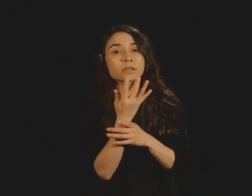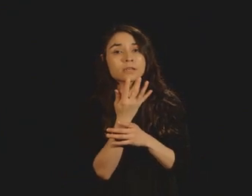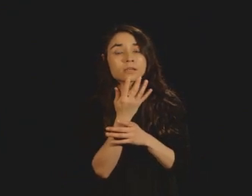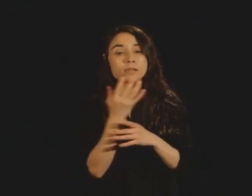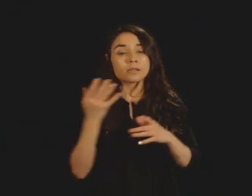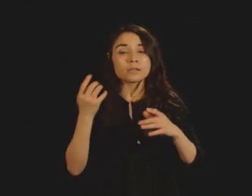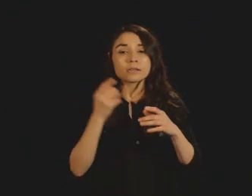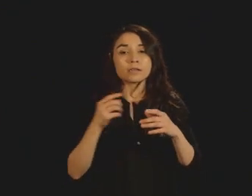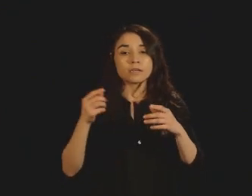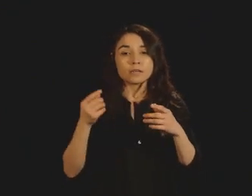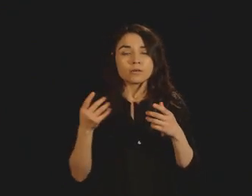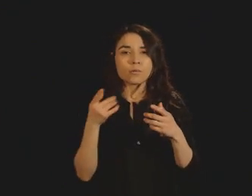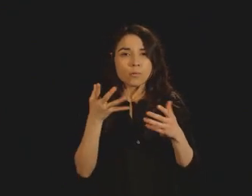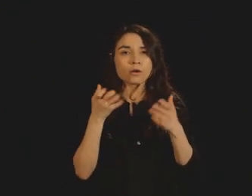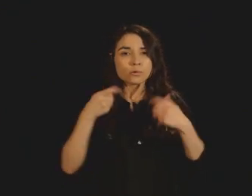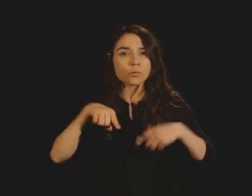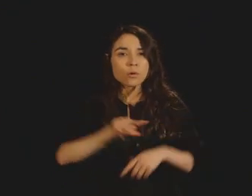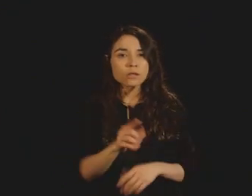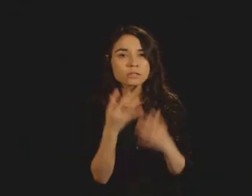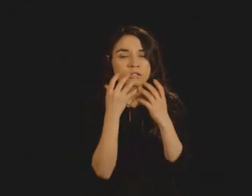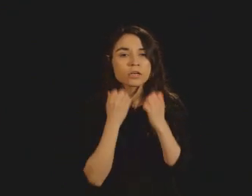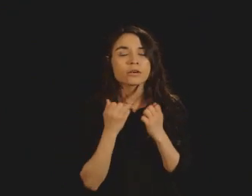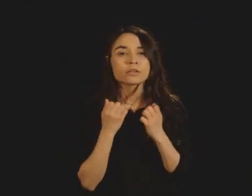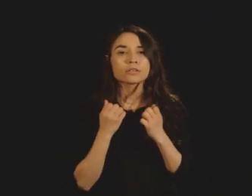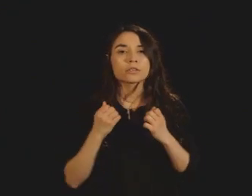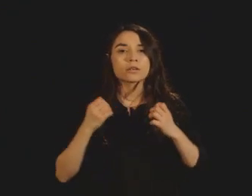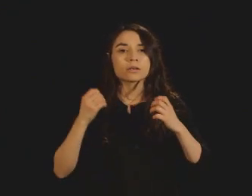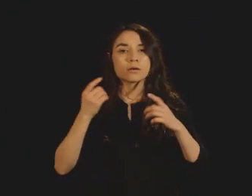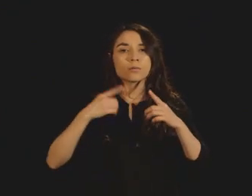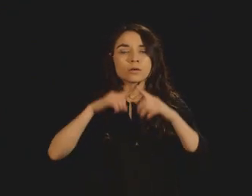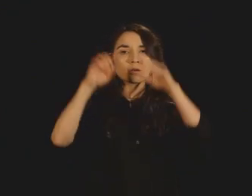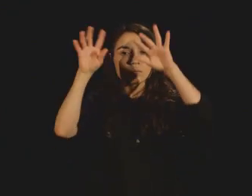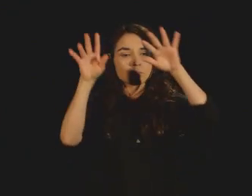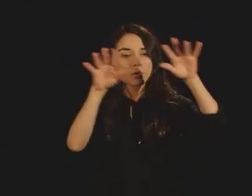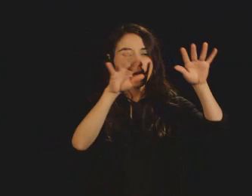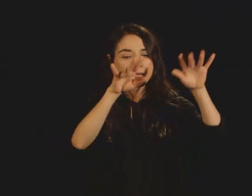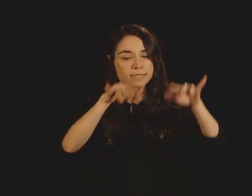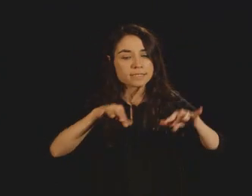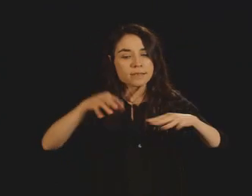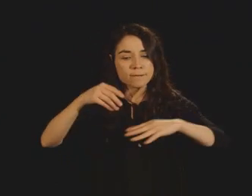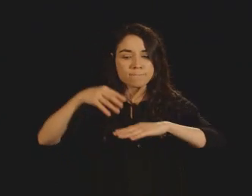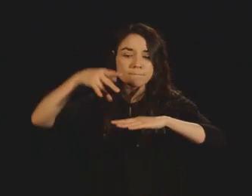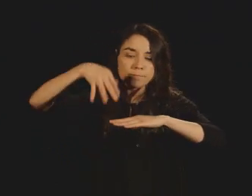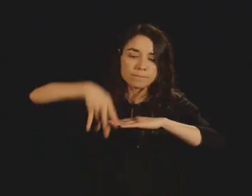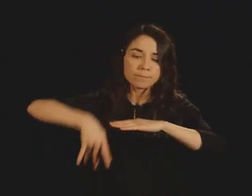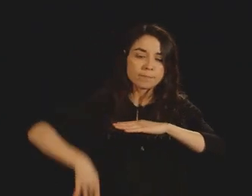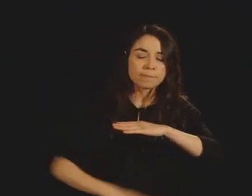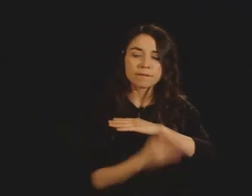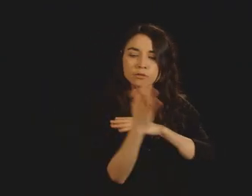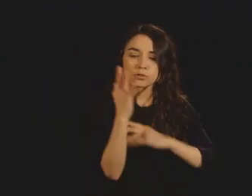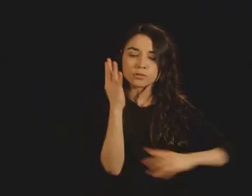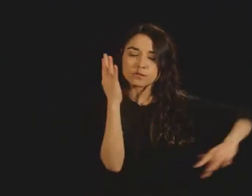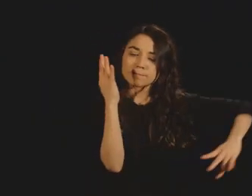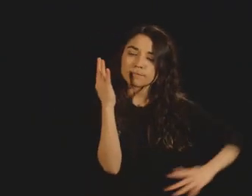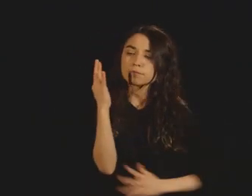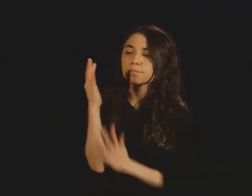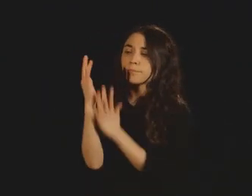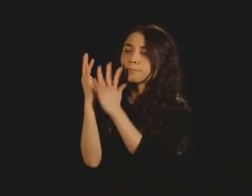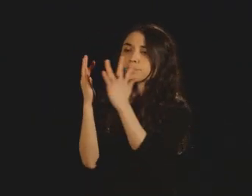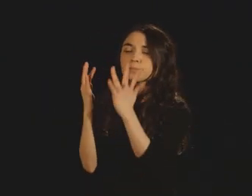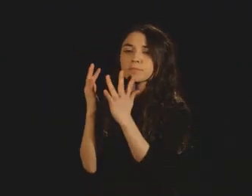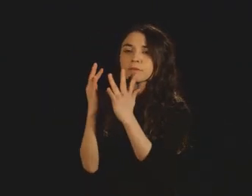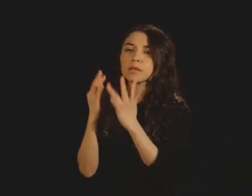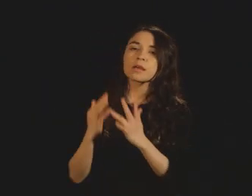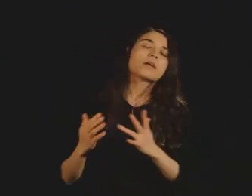and to celebrate when the rains here in October come in Oregon when it fills our creeks and our rivers so our salmon